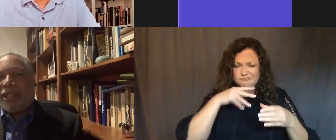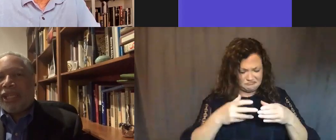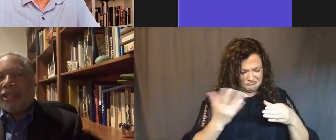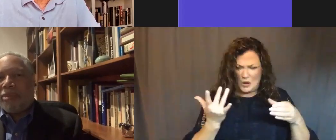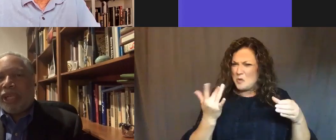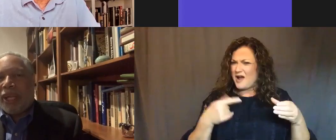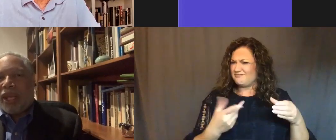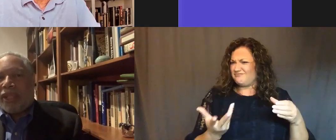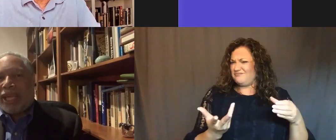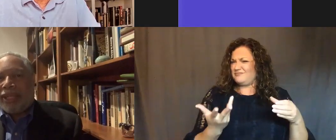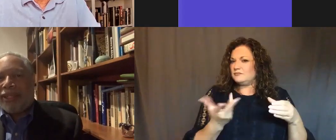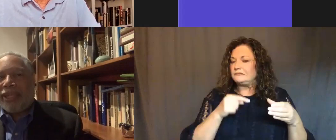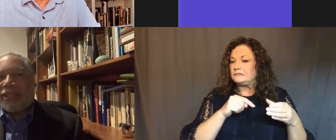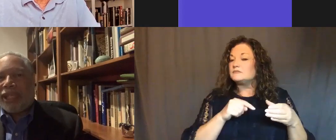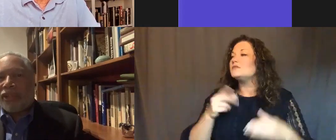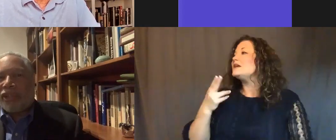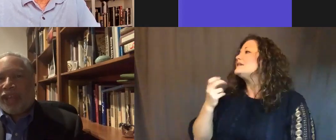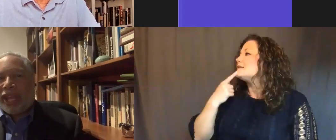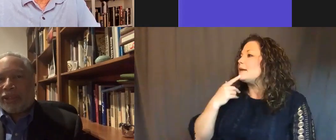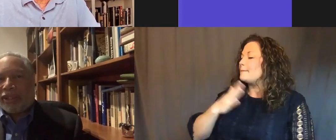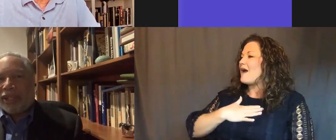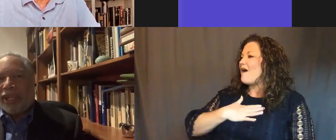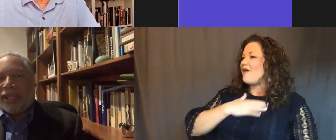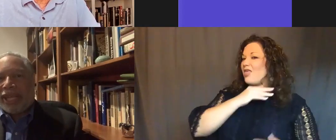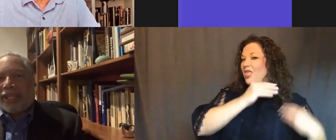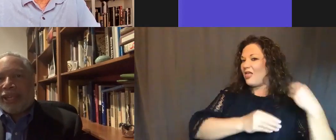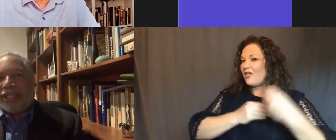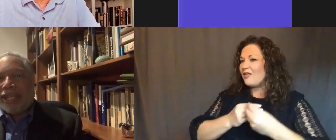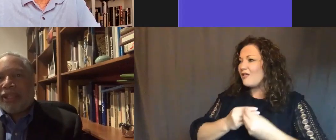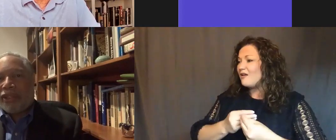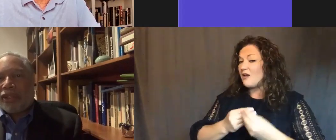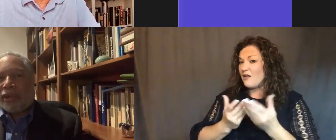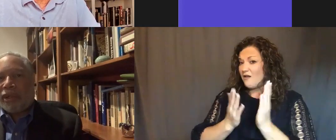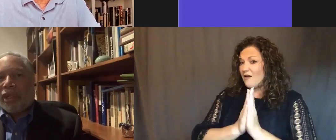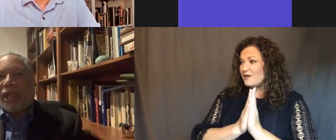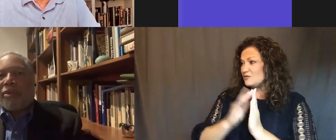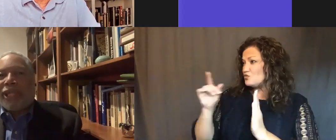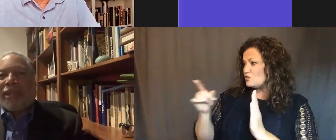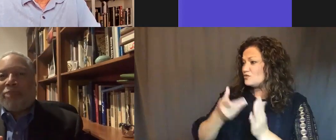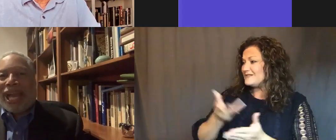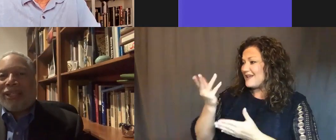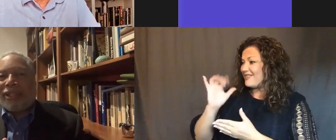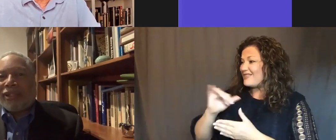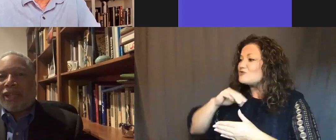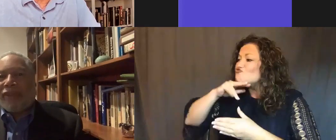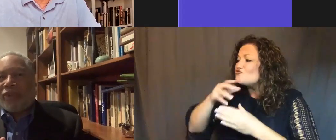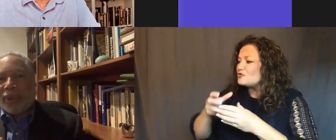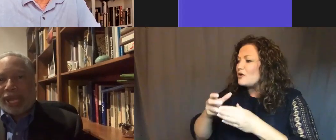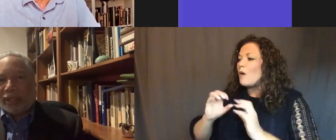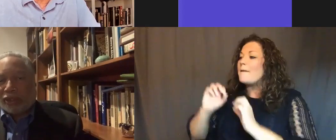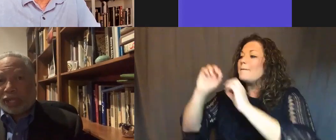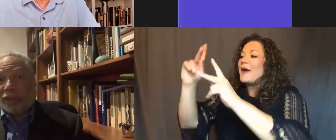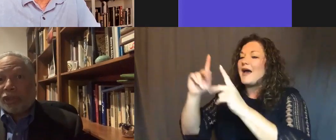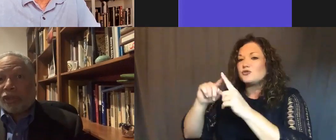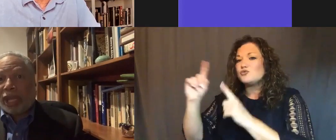And then he said to me that his ancestors have asked that, can I take this dirt, take it back to the site of the